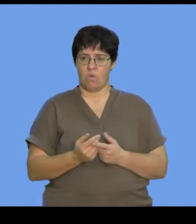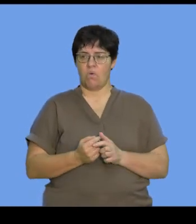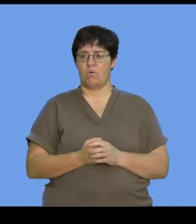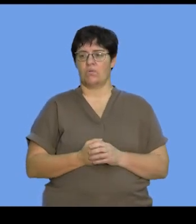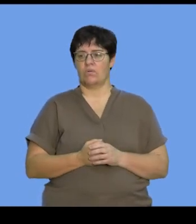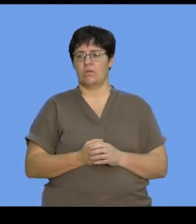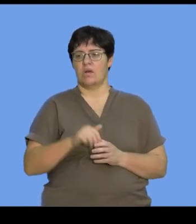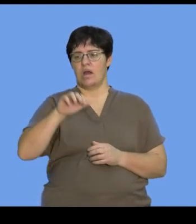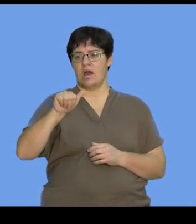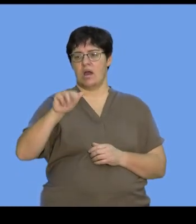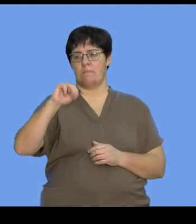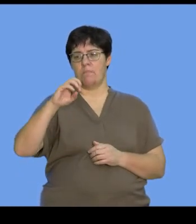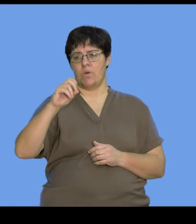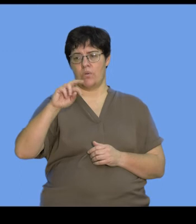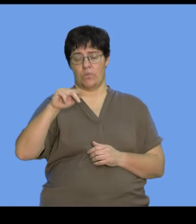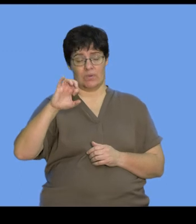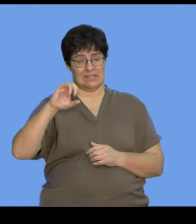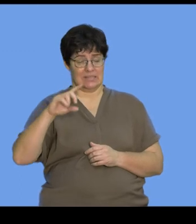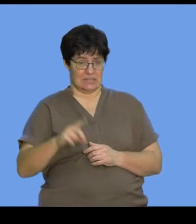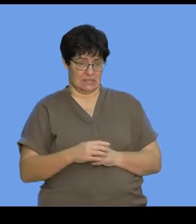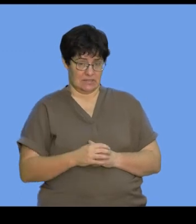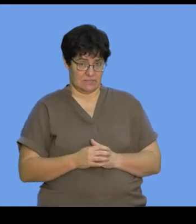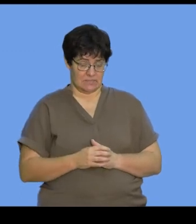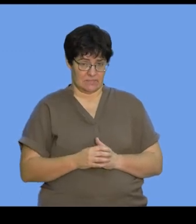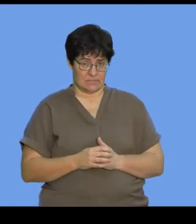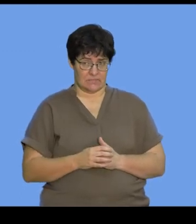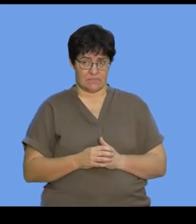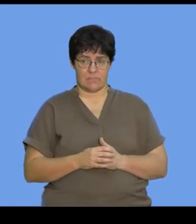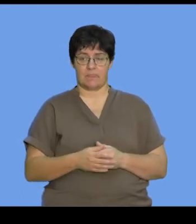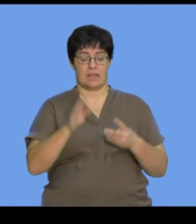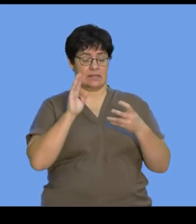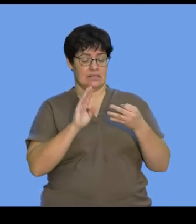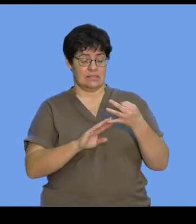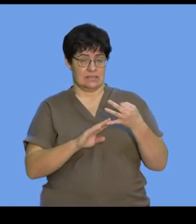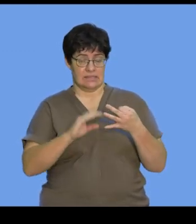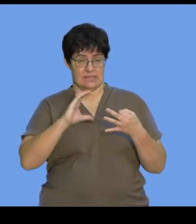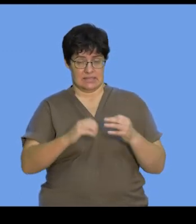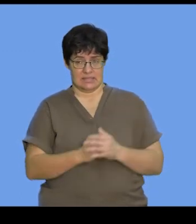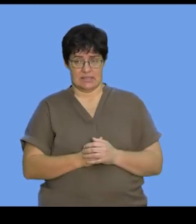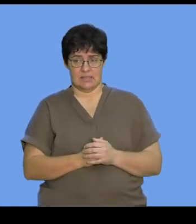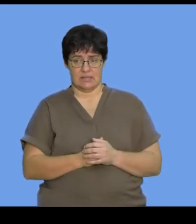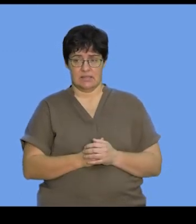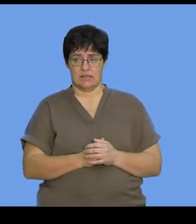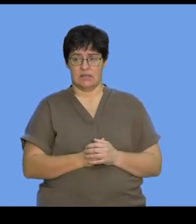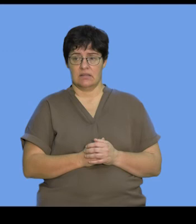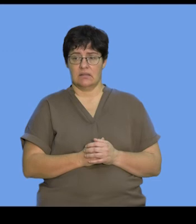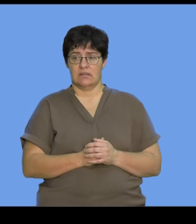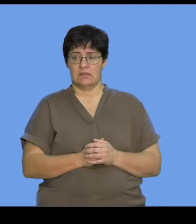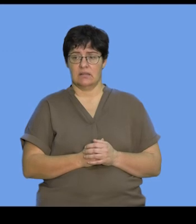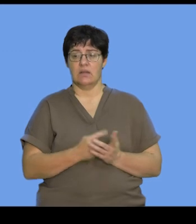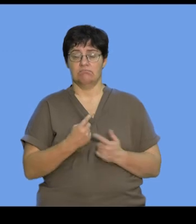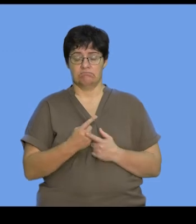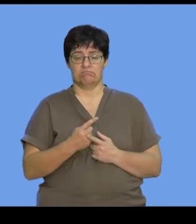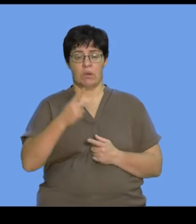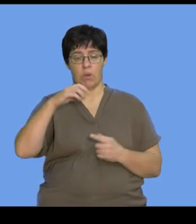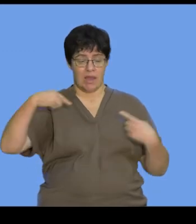of proteins are called amino acids. Let's look at C. The bonds that hold the two polynucleotide